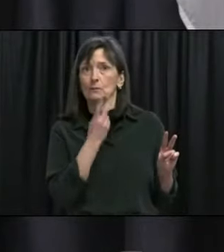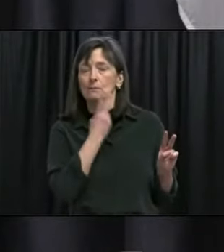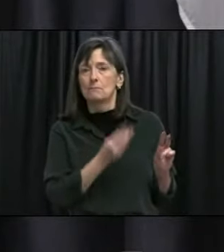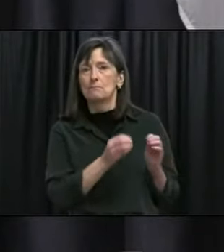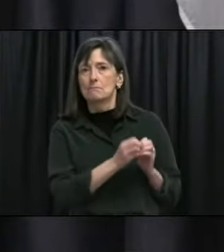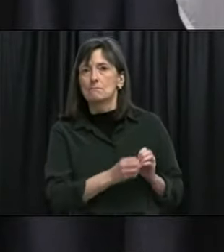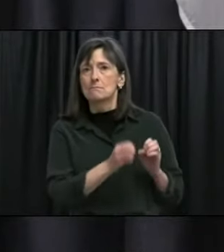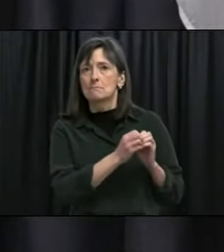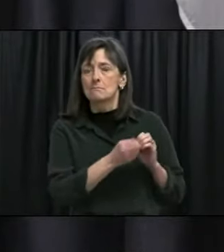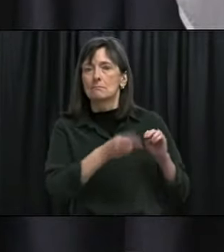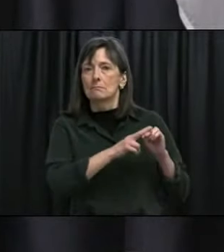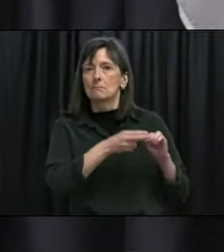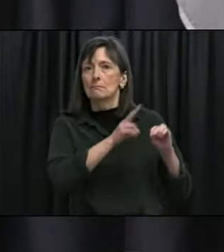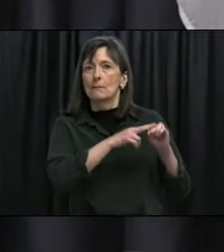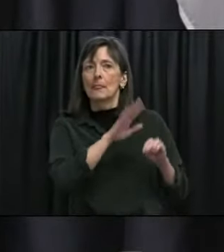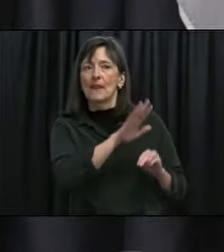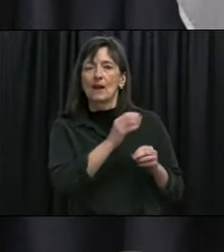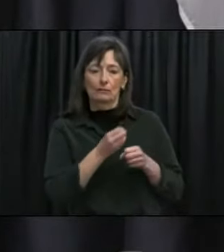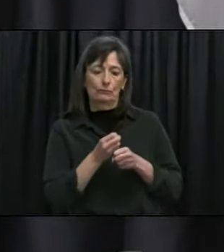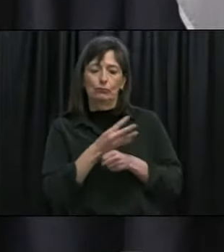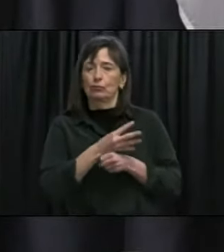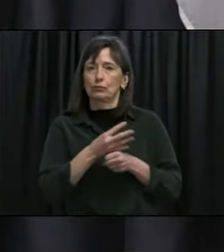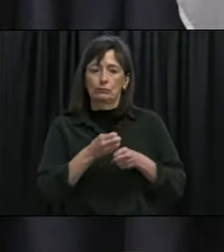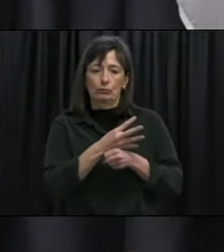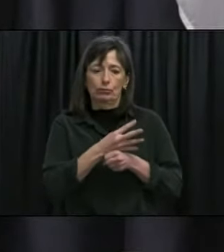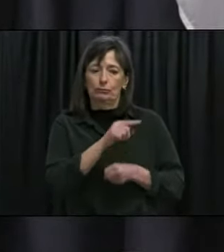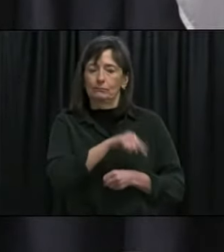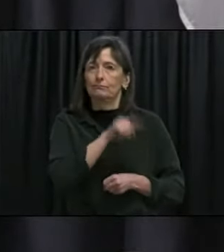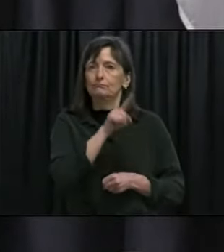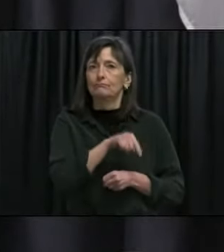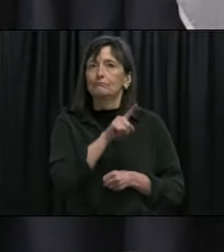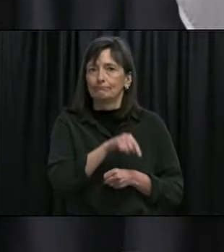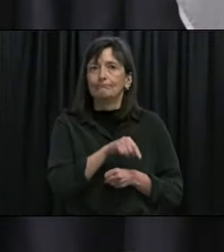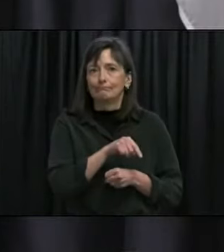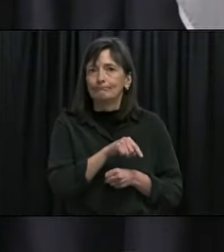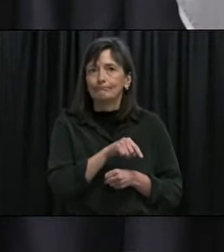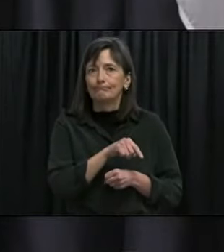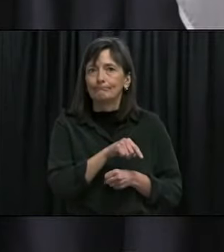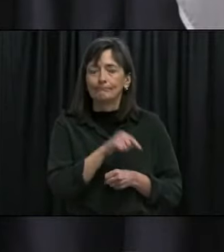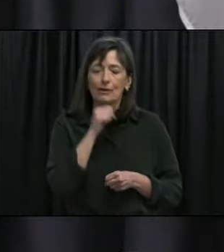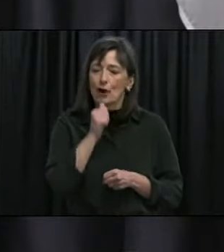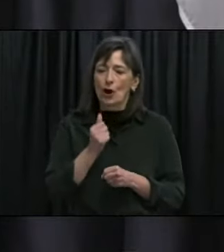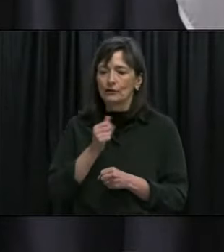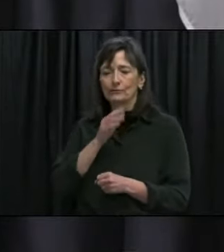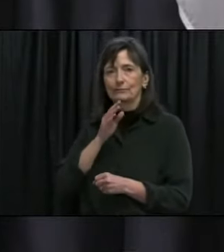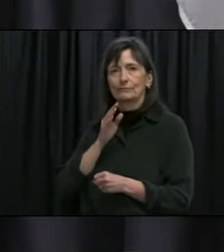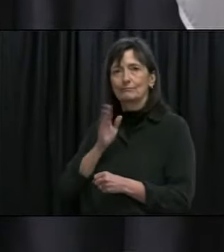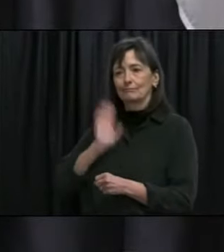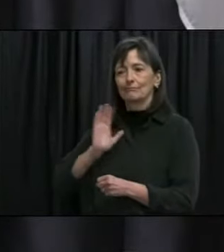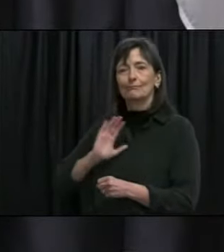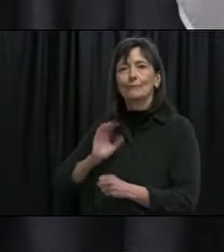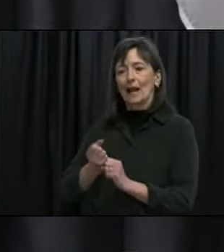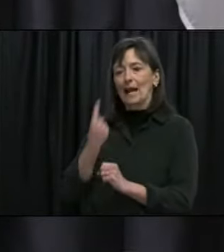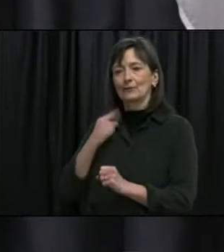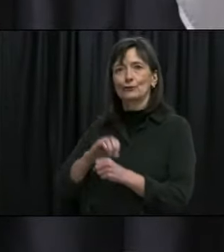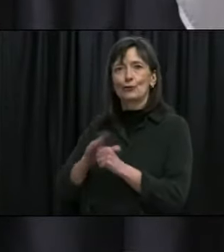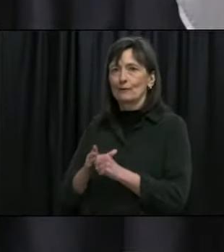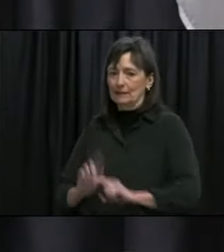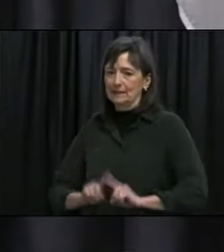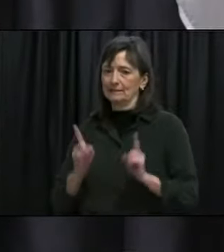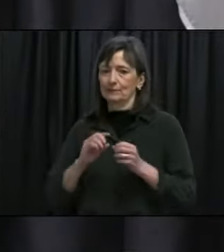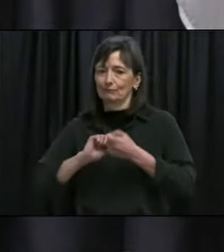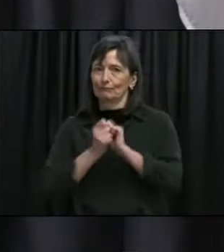a higher proportion of their cases being related to variants of concern we know we're going to start to see more